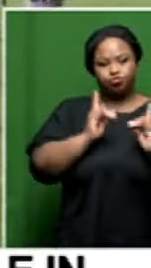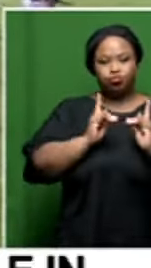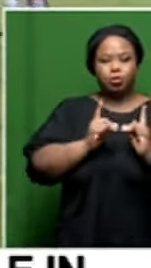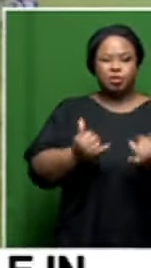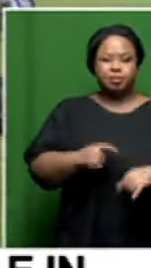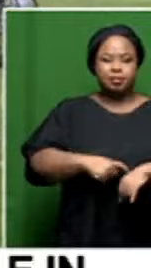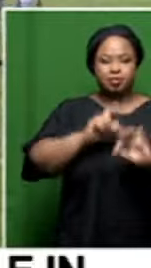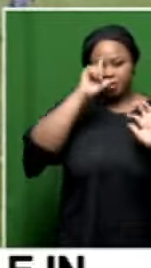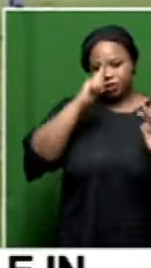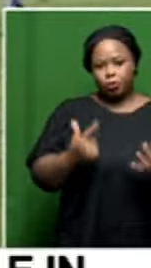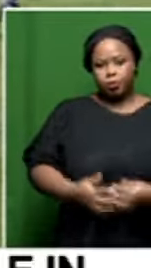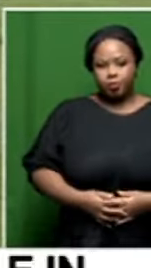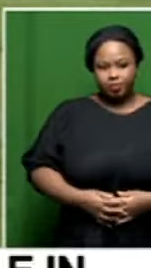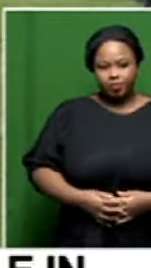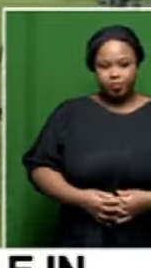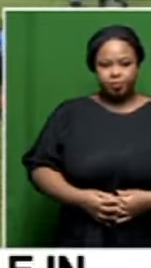7pm tonight.